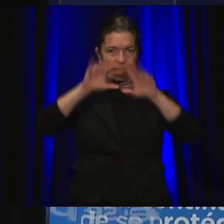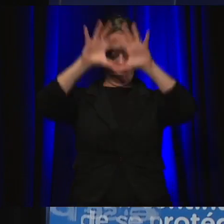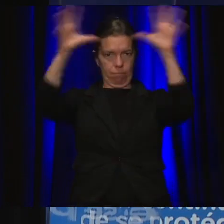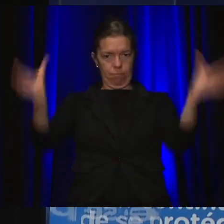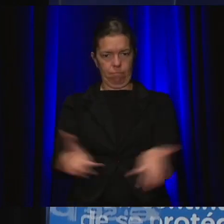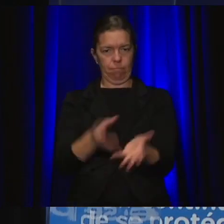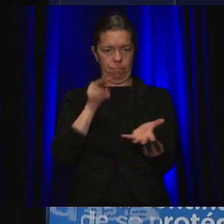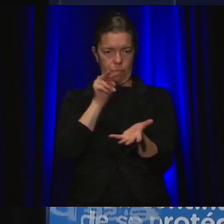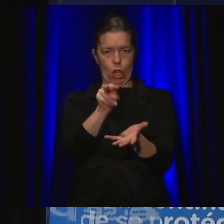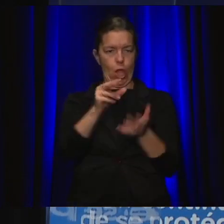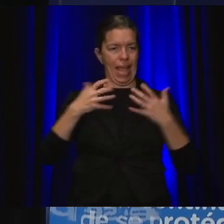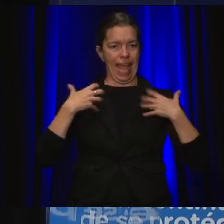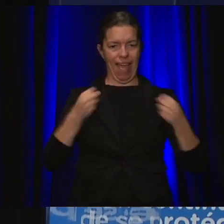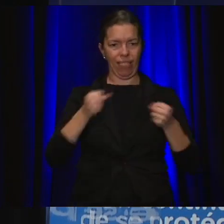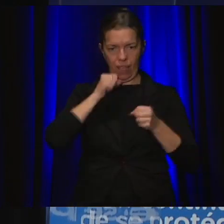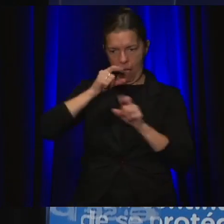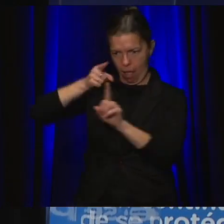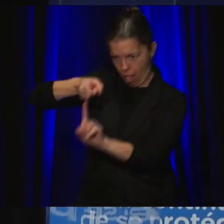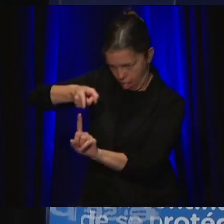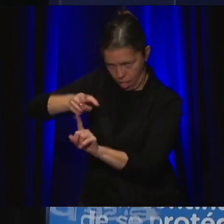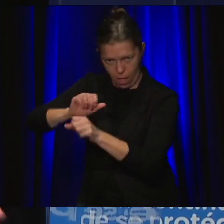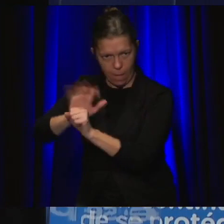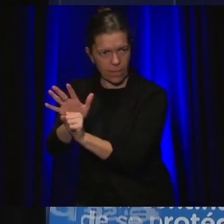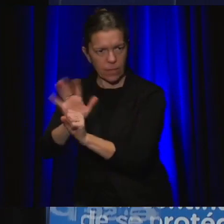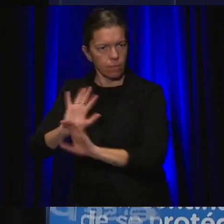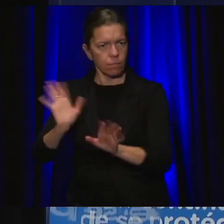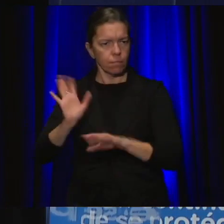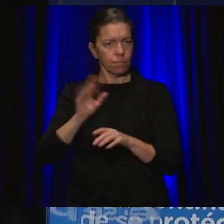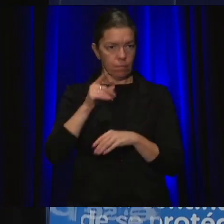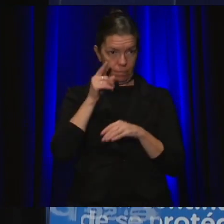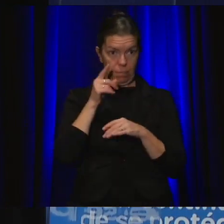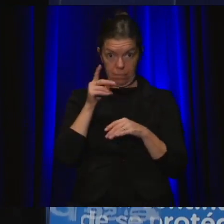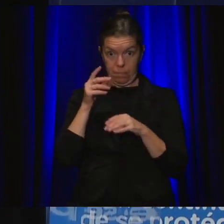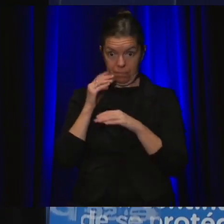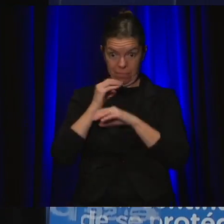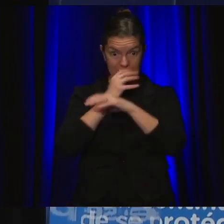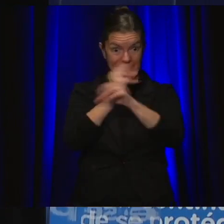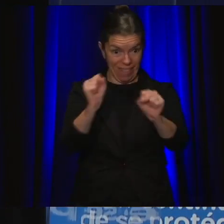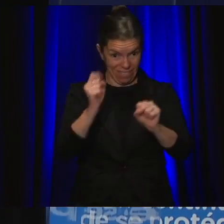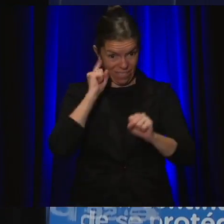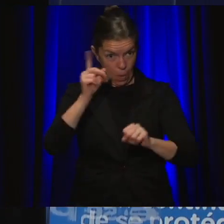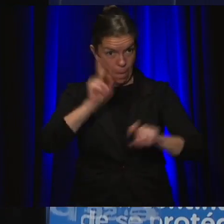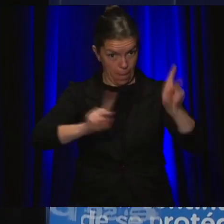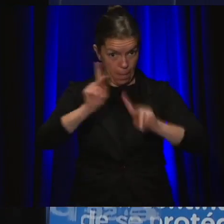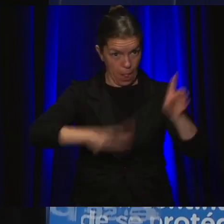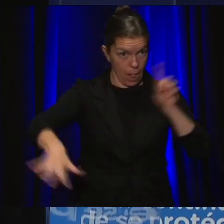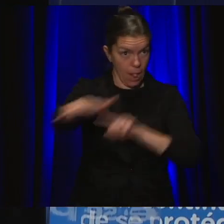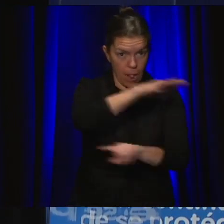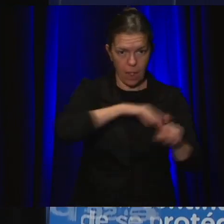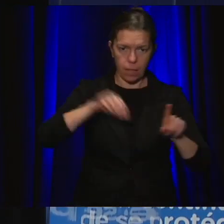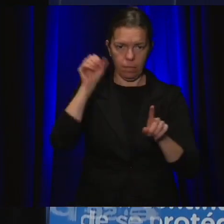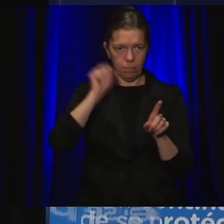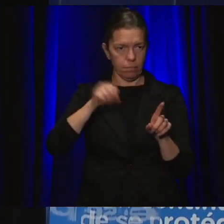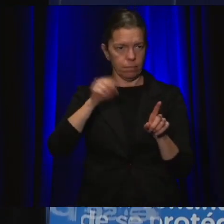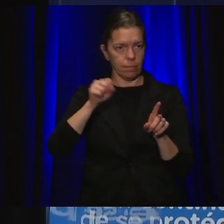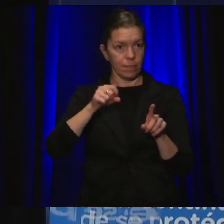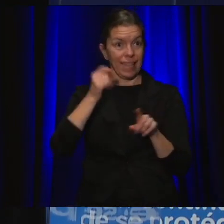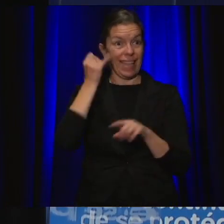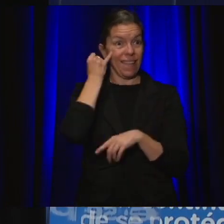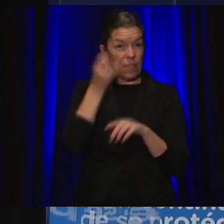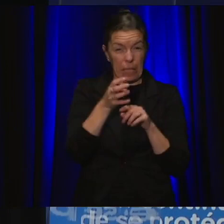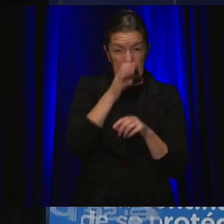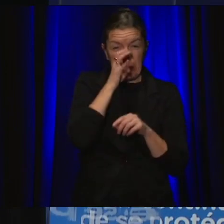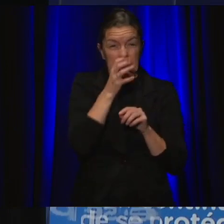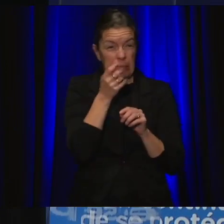If you're too strict you can have big side effects. If you're too low and what we